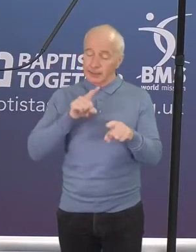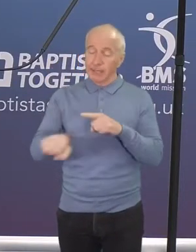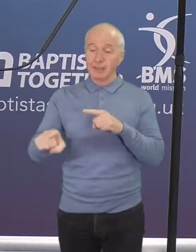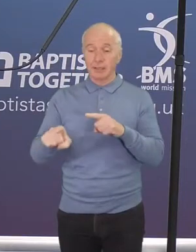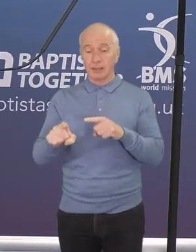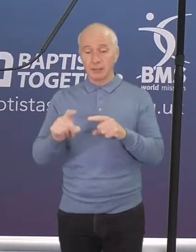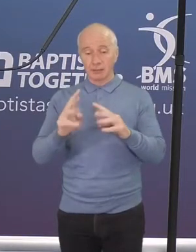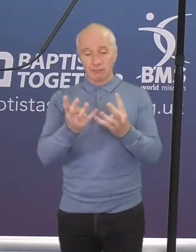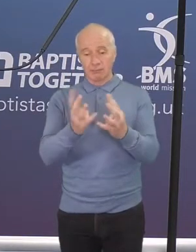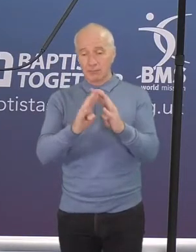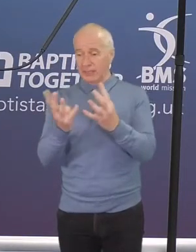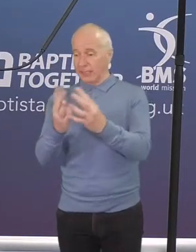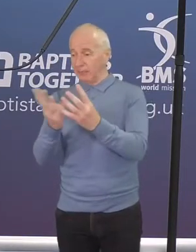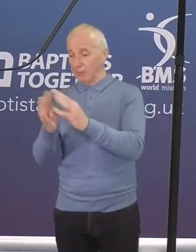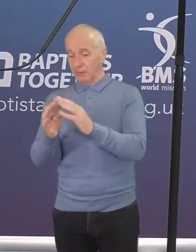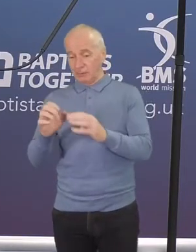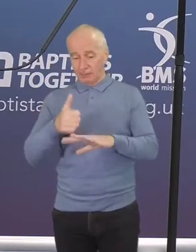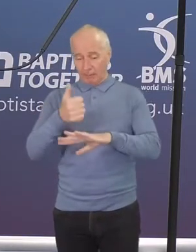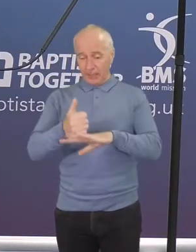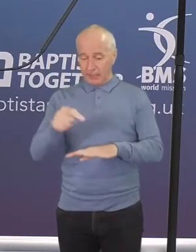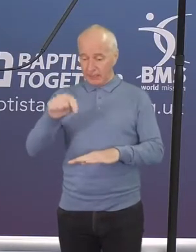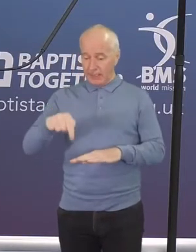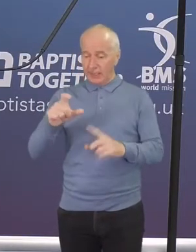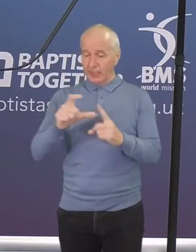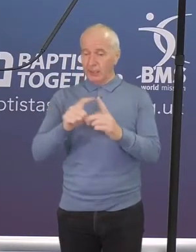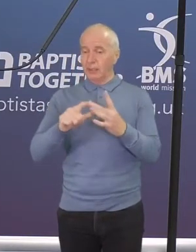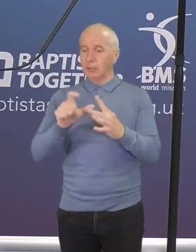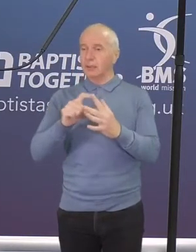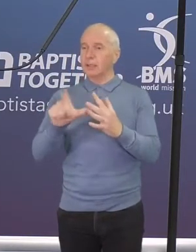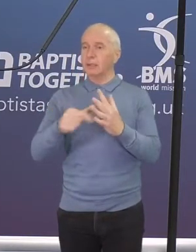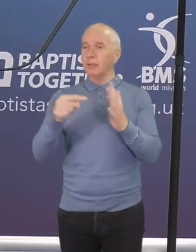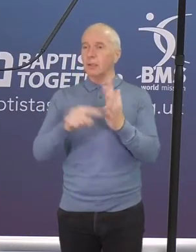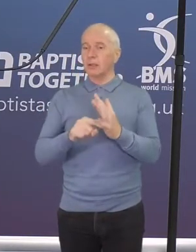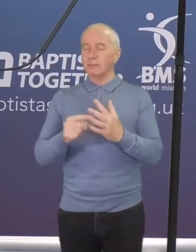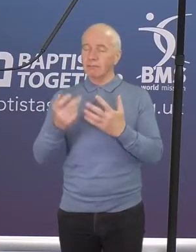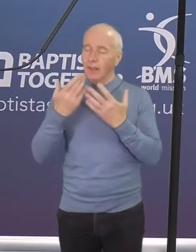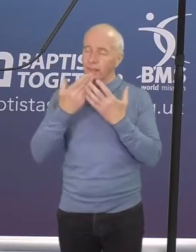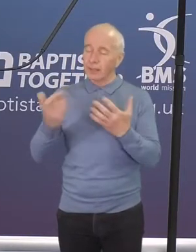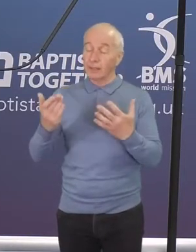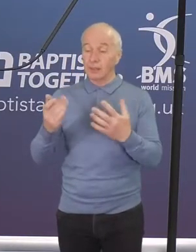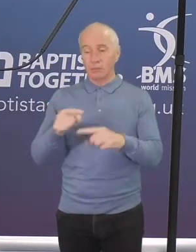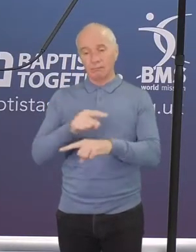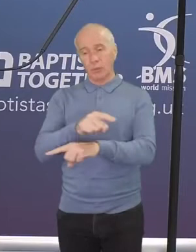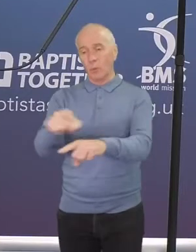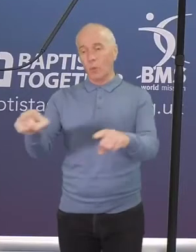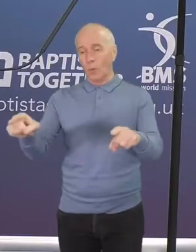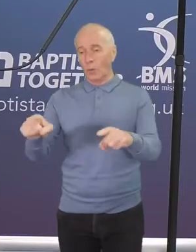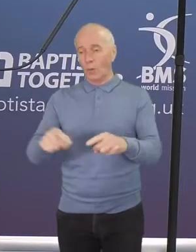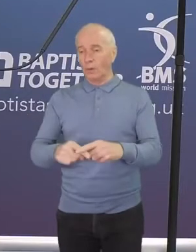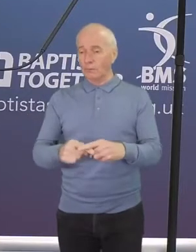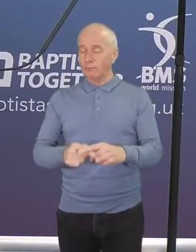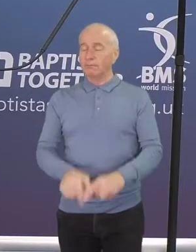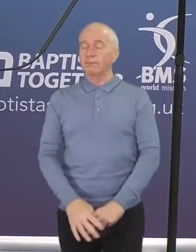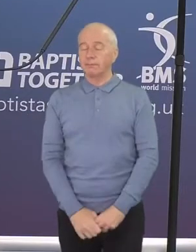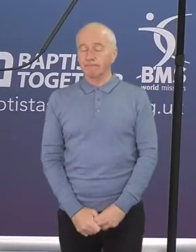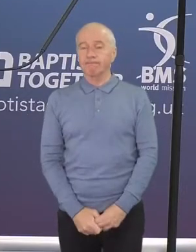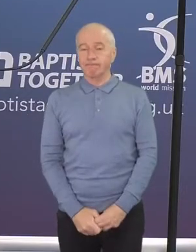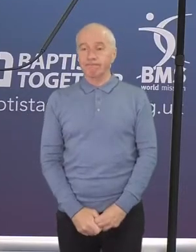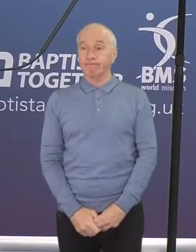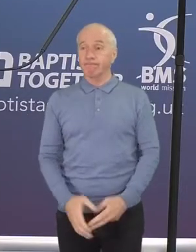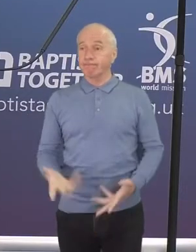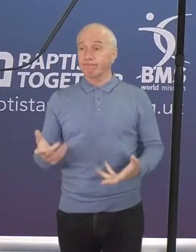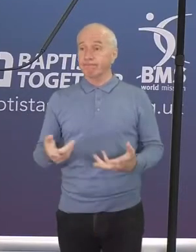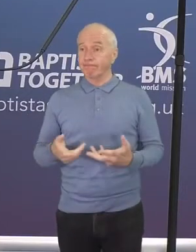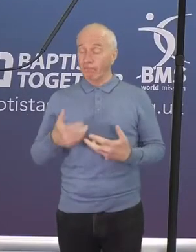here in Ditkot. My thanks to everybody. And it's been really interesting